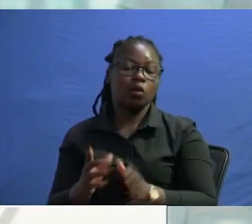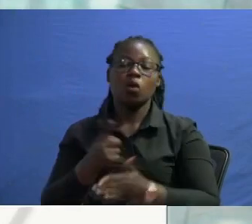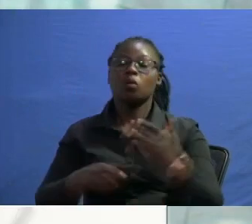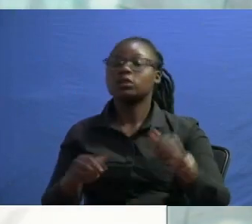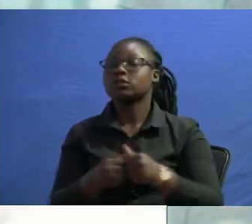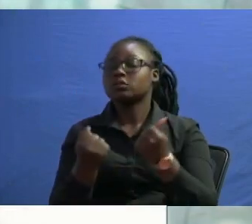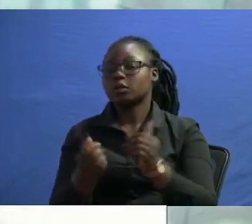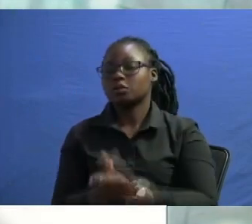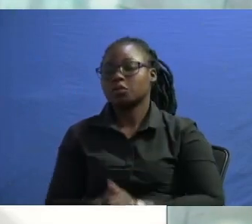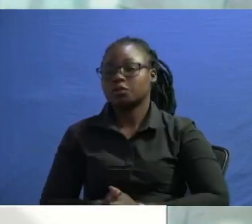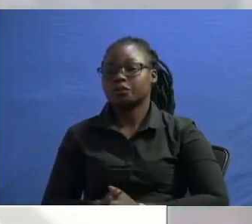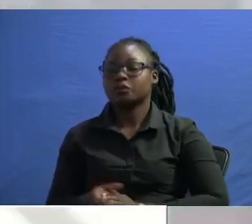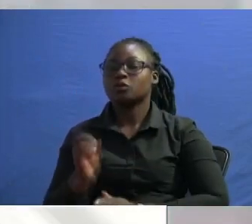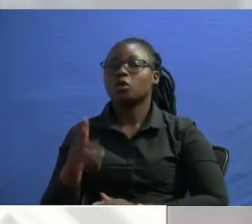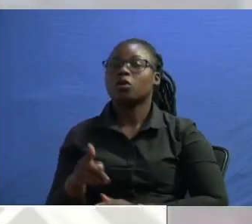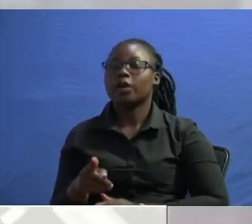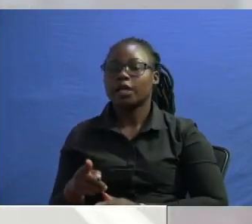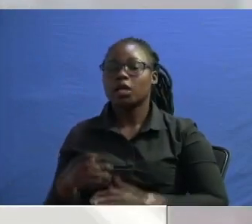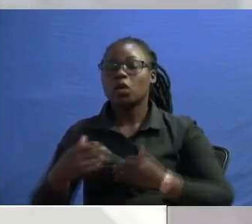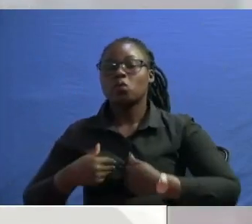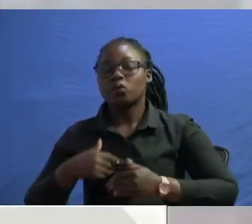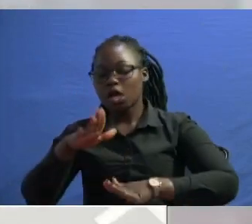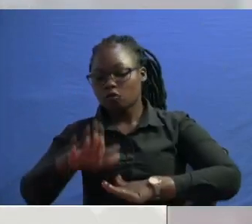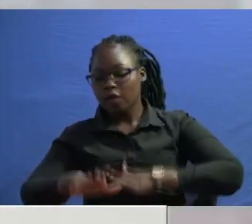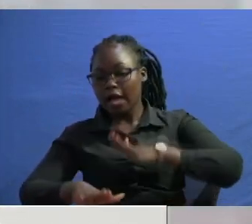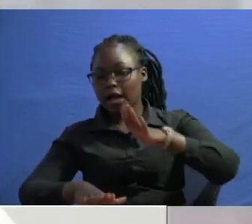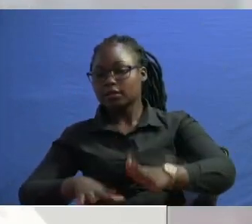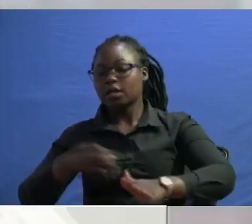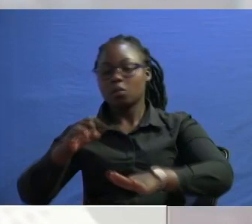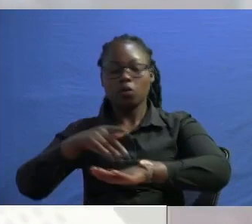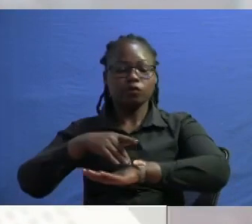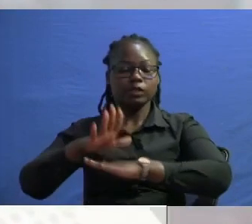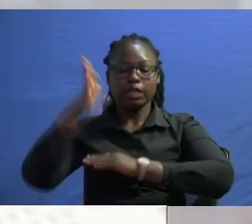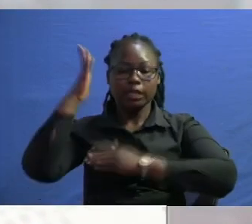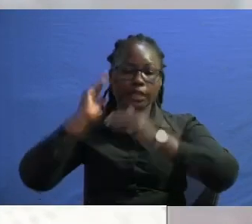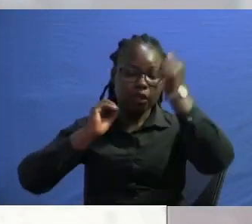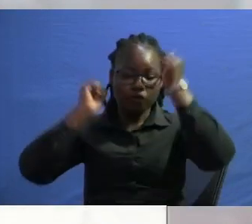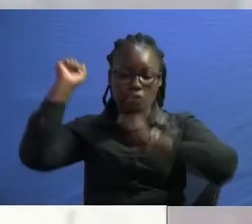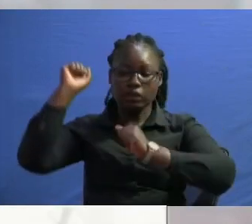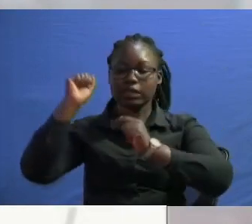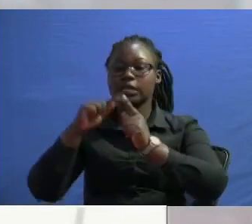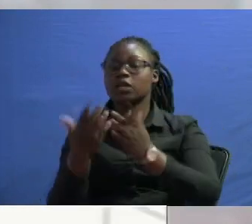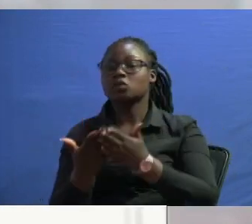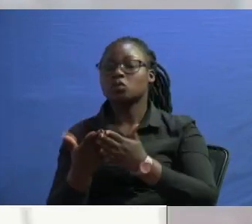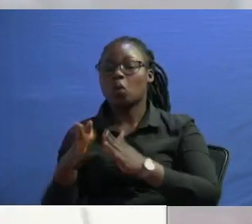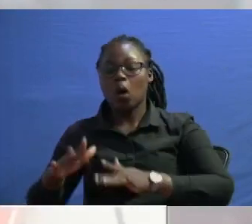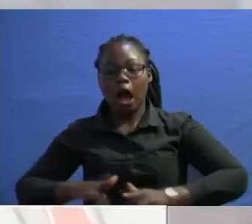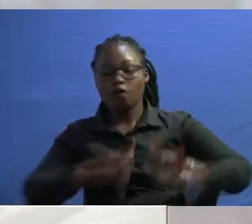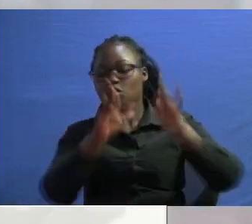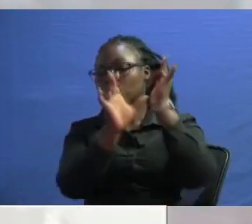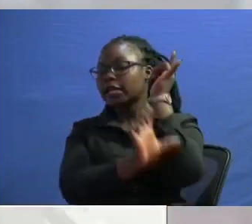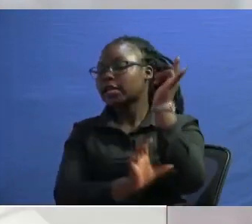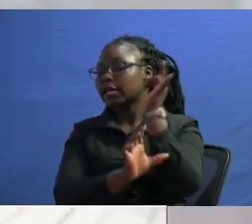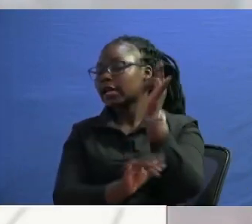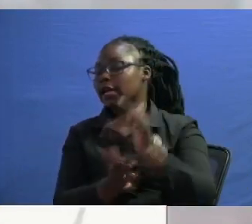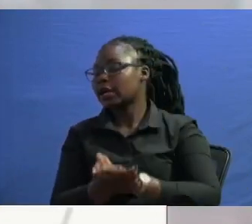there is a procedure of uh you know sending our forces to a foreign country which one of